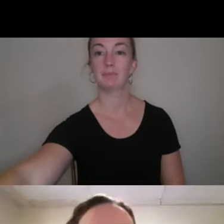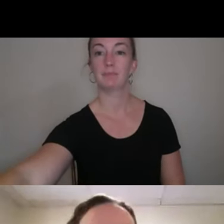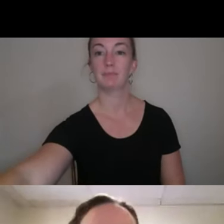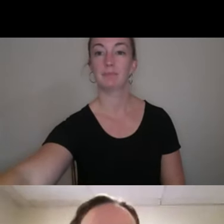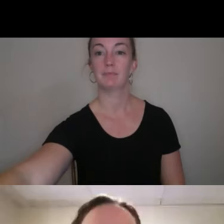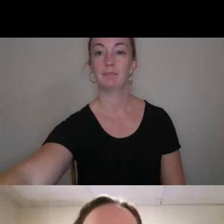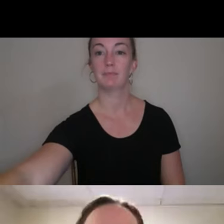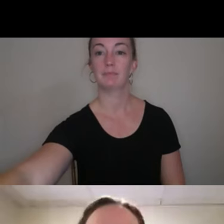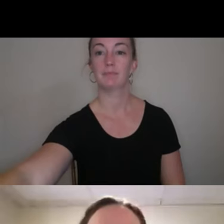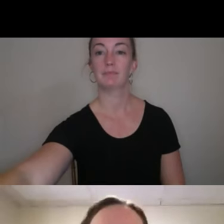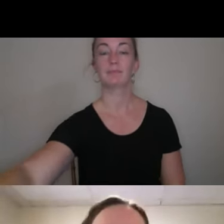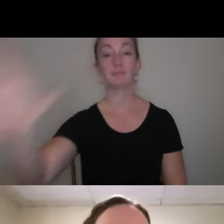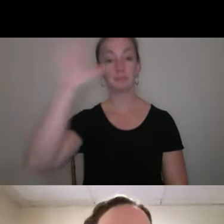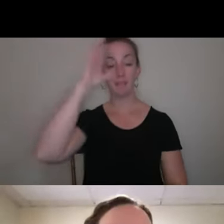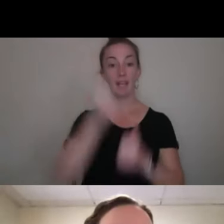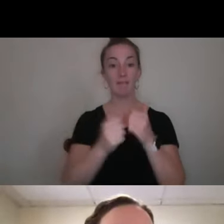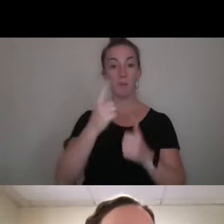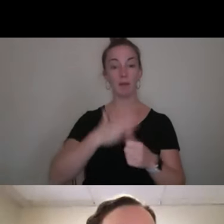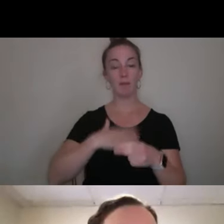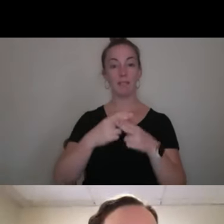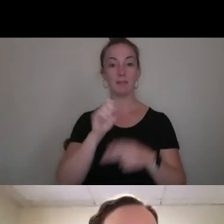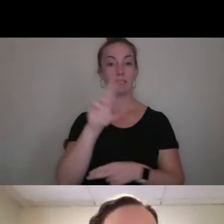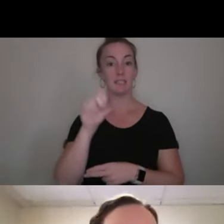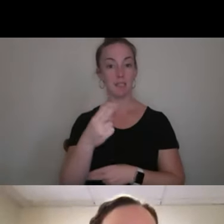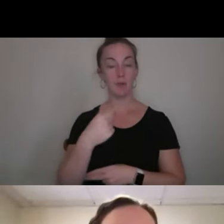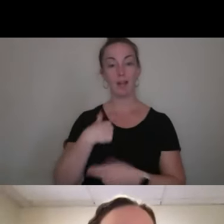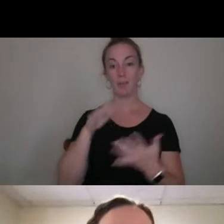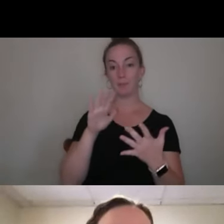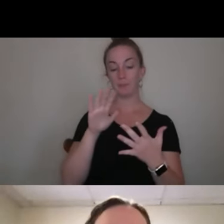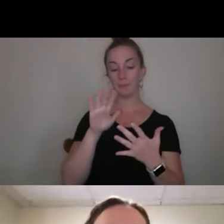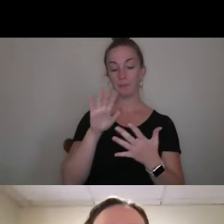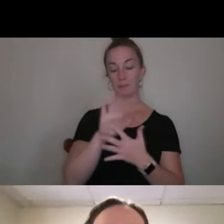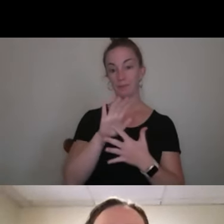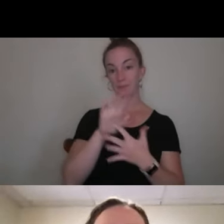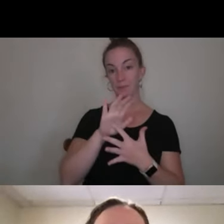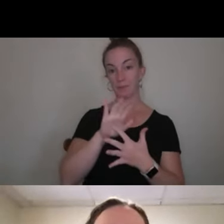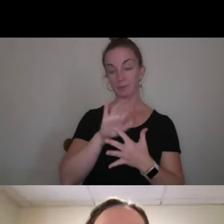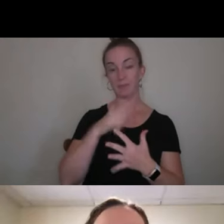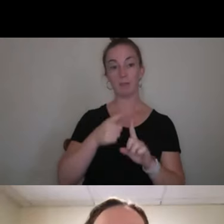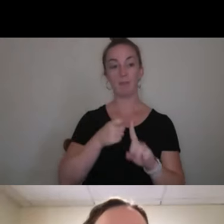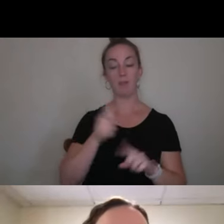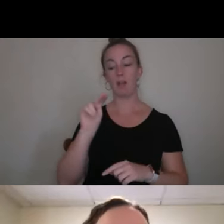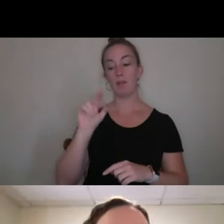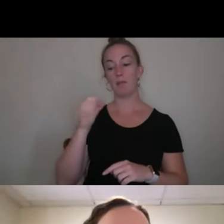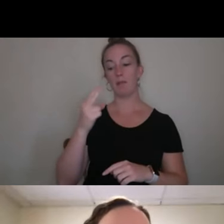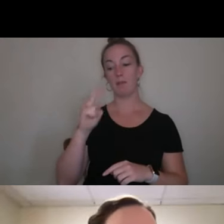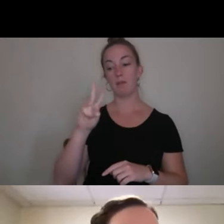Hi, everyone. My name is Sarah. I'm a junior and I'm from Nashville, Tennessee, and I'm an anthropology slash